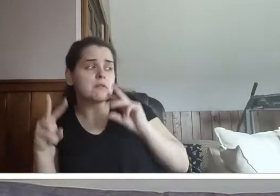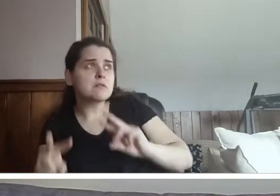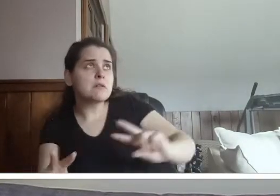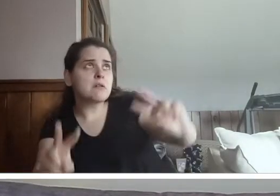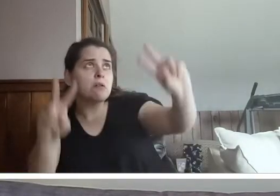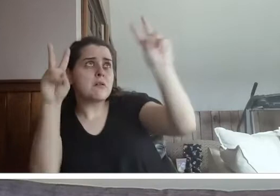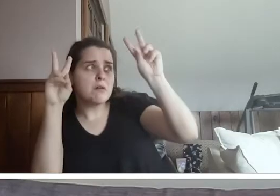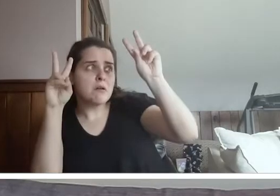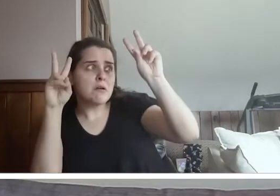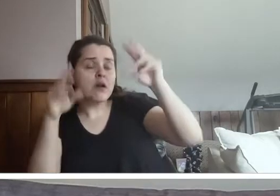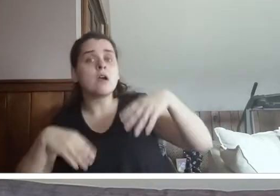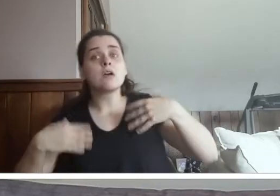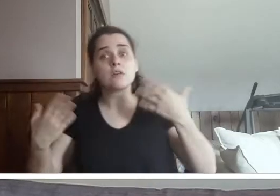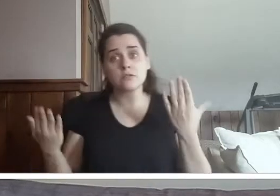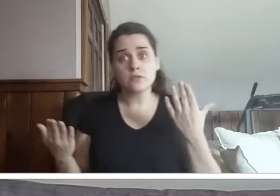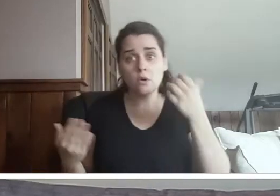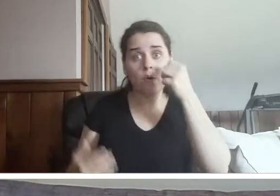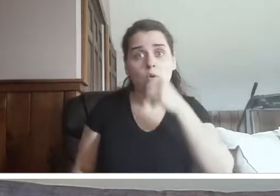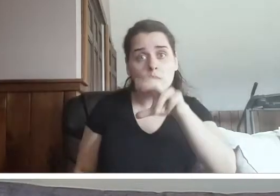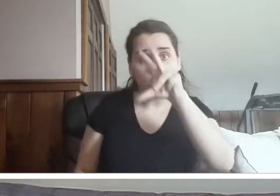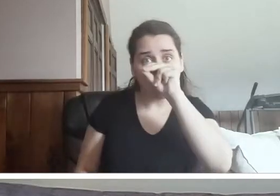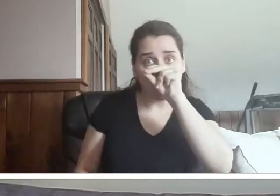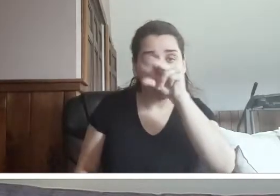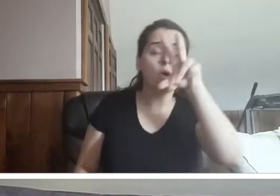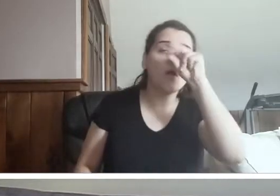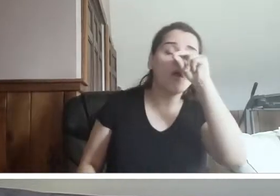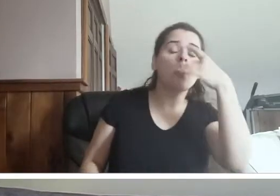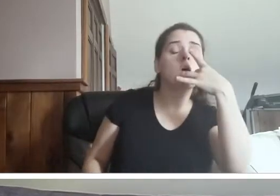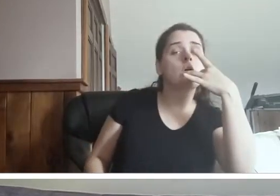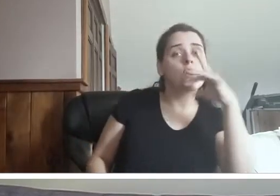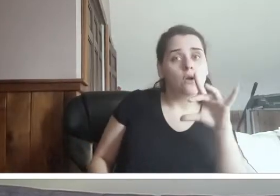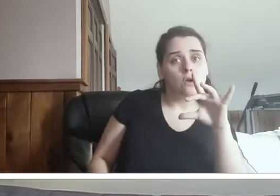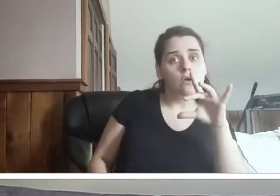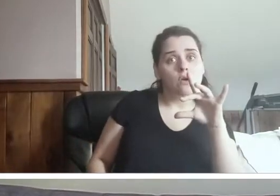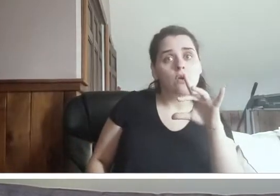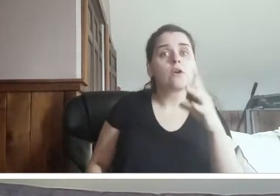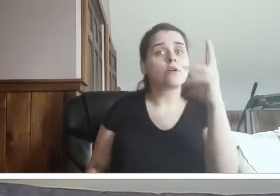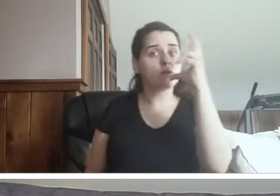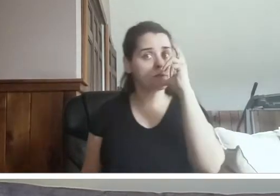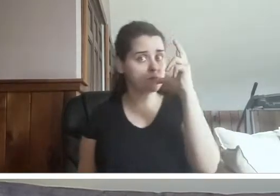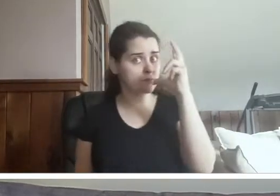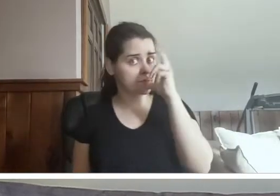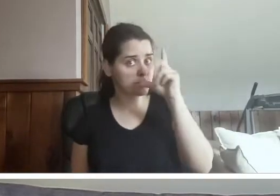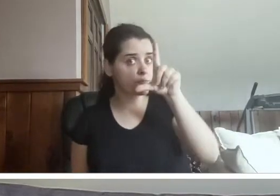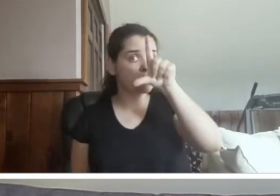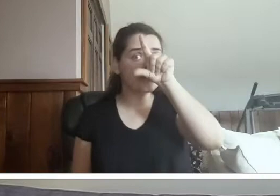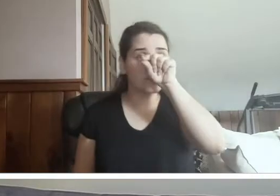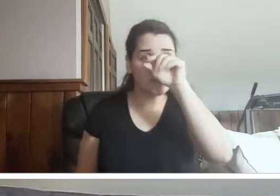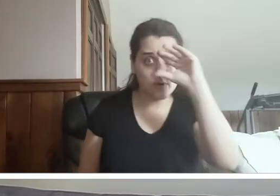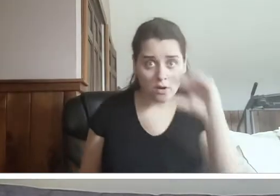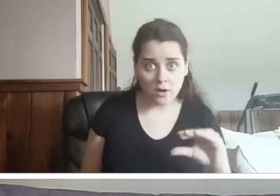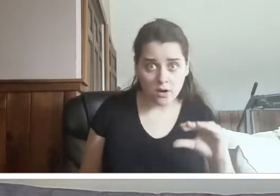falling, said Chicken Little.